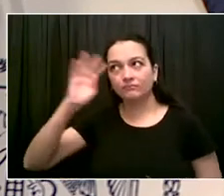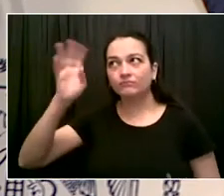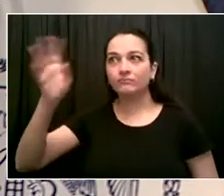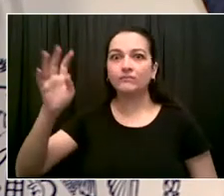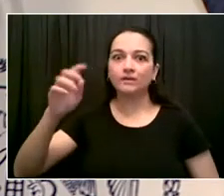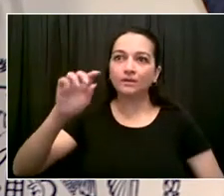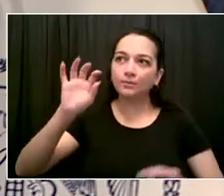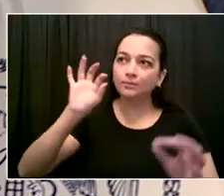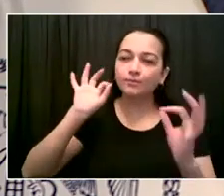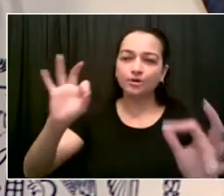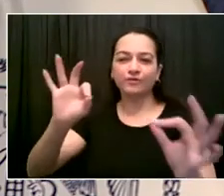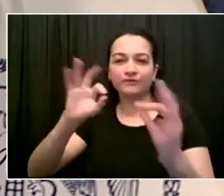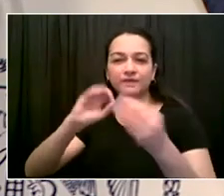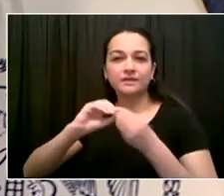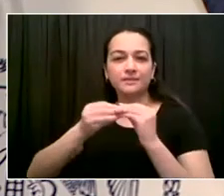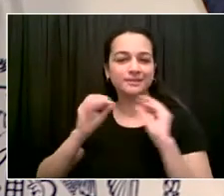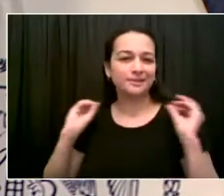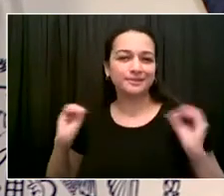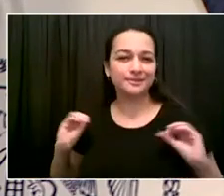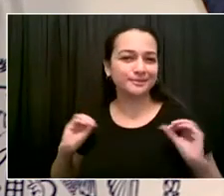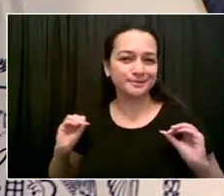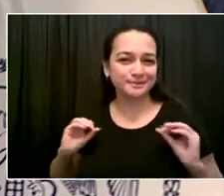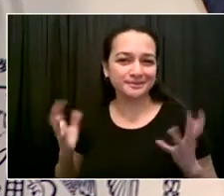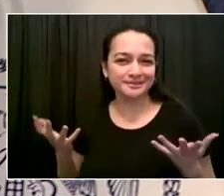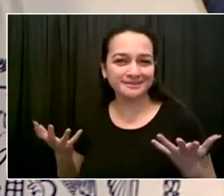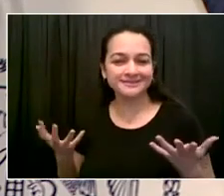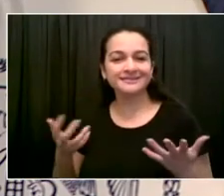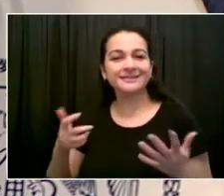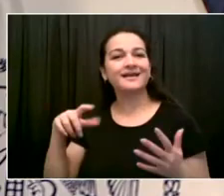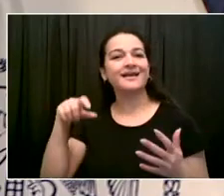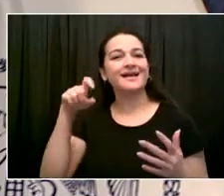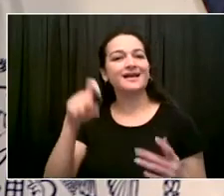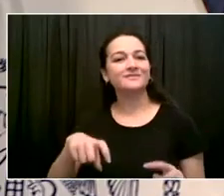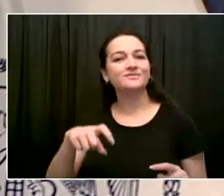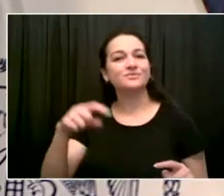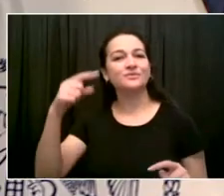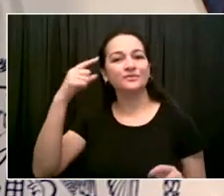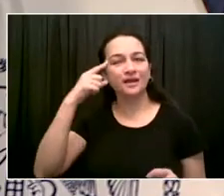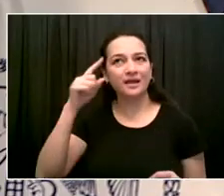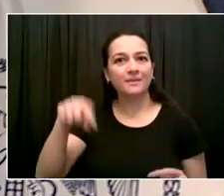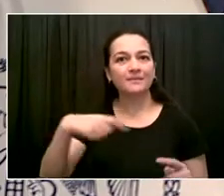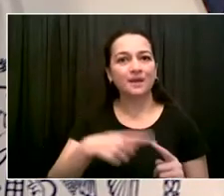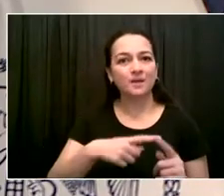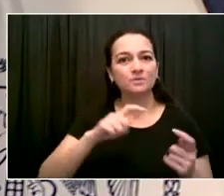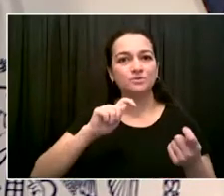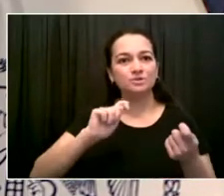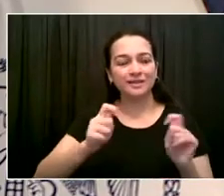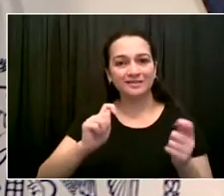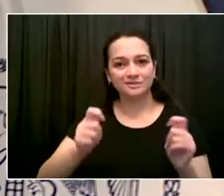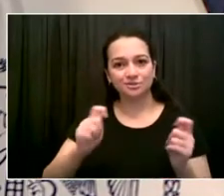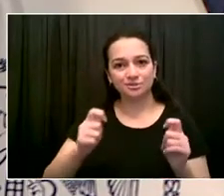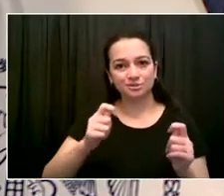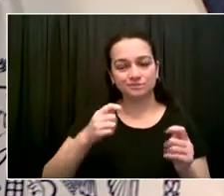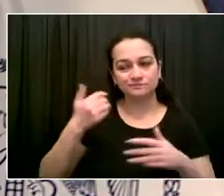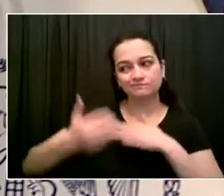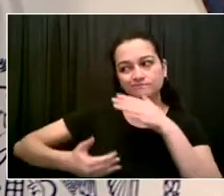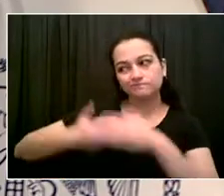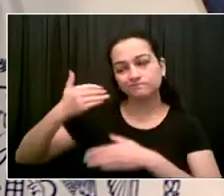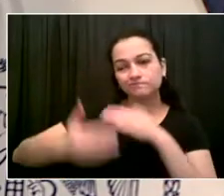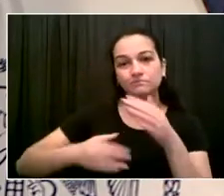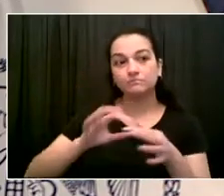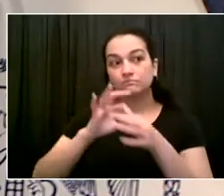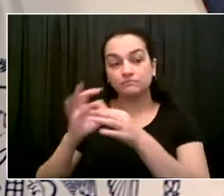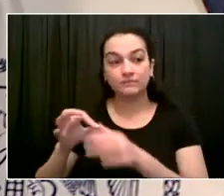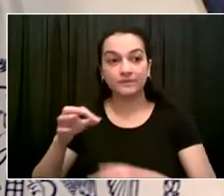maximizing vaccination. That is the ballgame. And what we're seeing is,